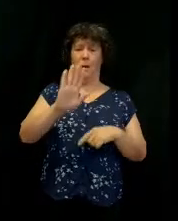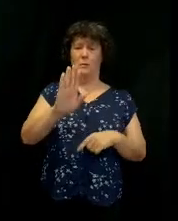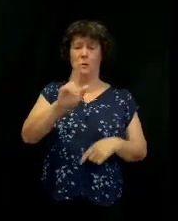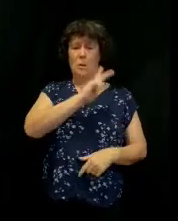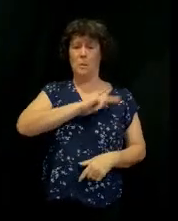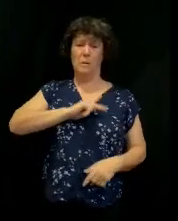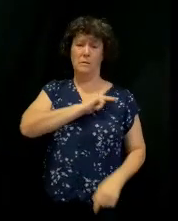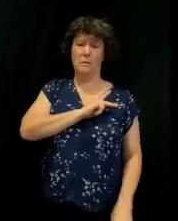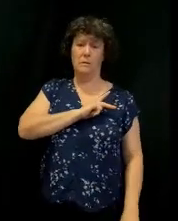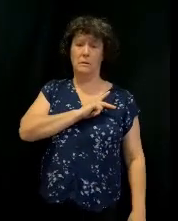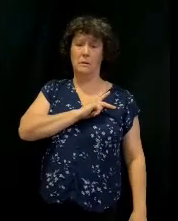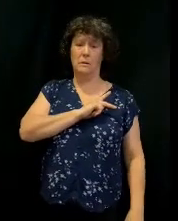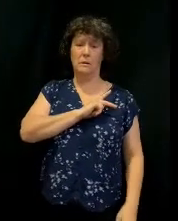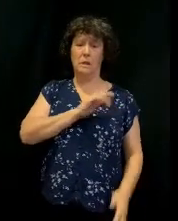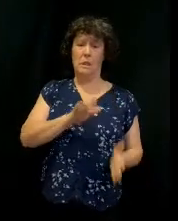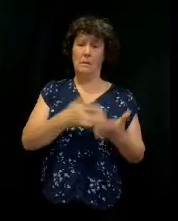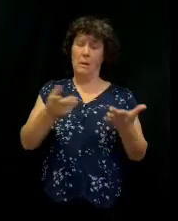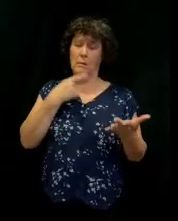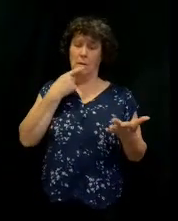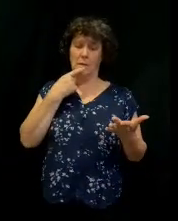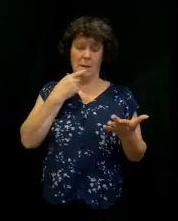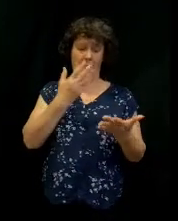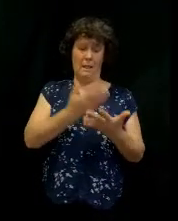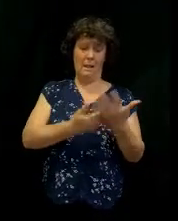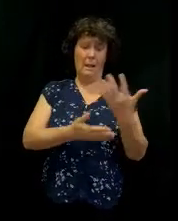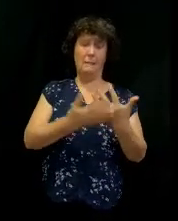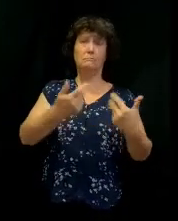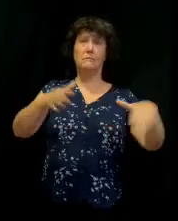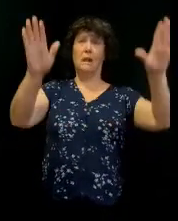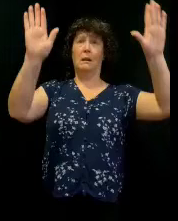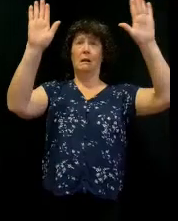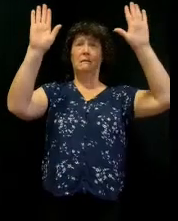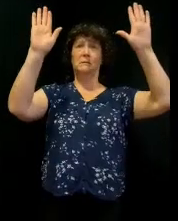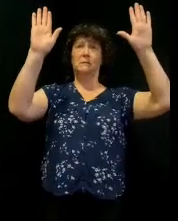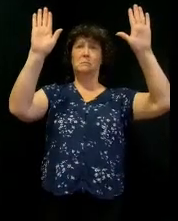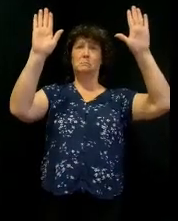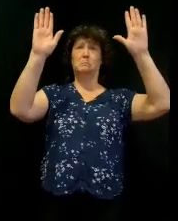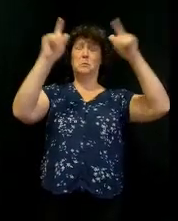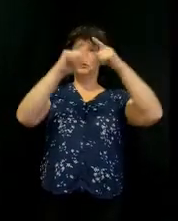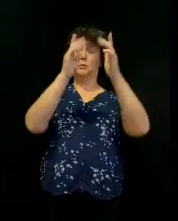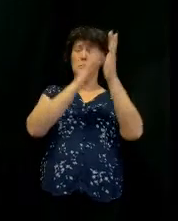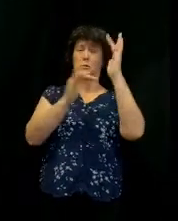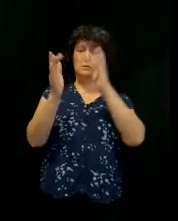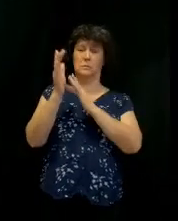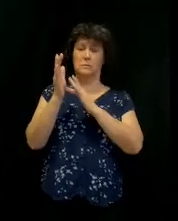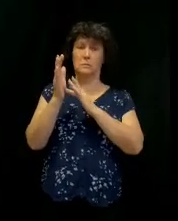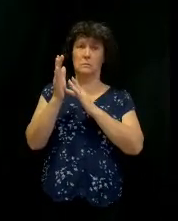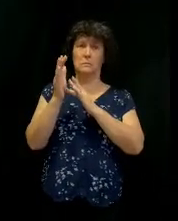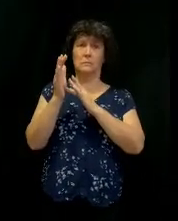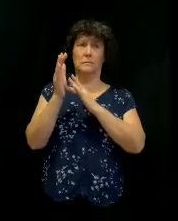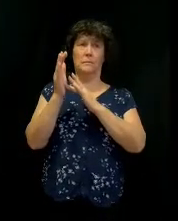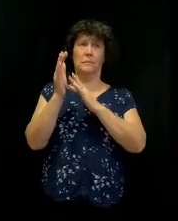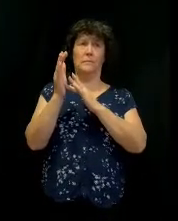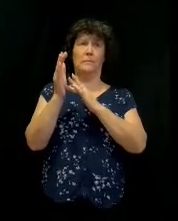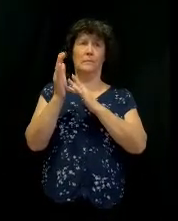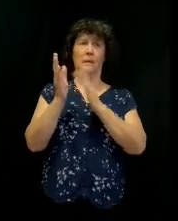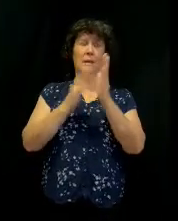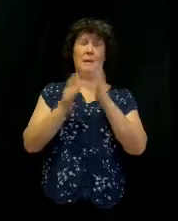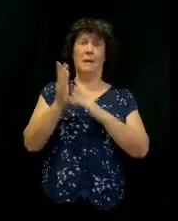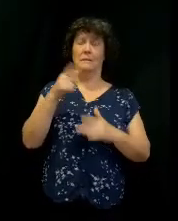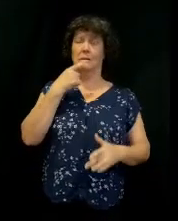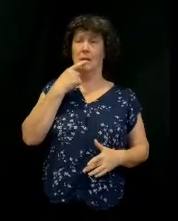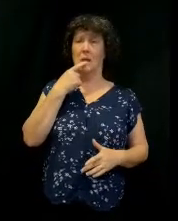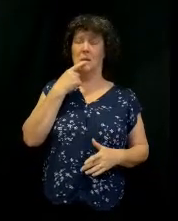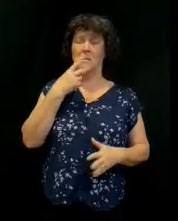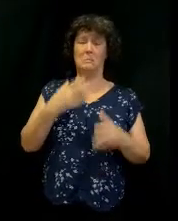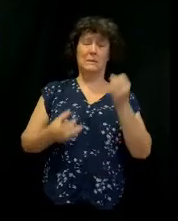When the Bible says, lift your hands unto the Lord. When the Bible says, sing, well, you know, I'm singing to the Lord.